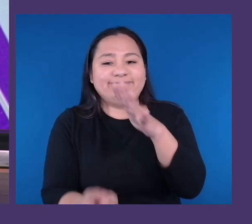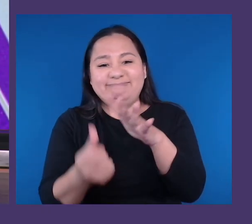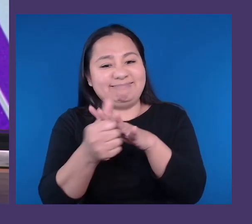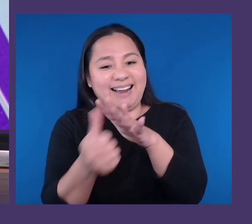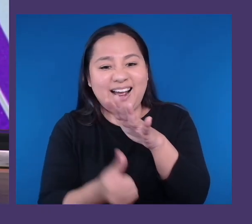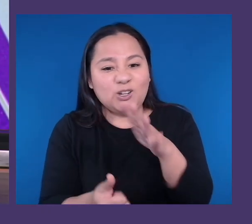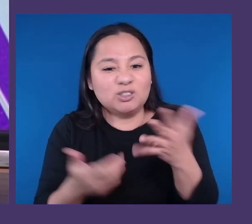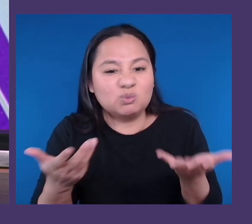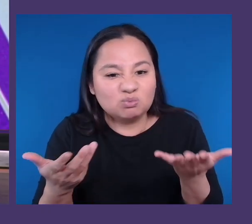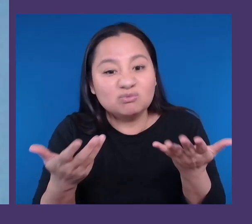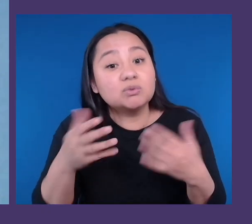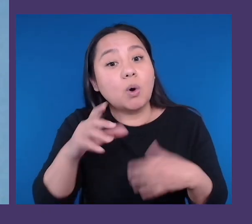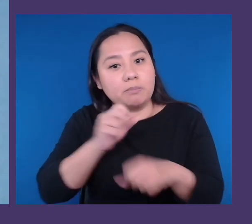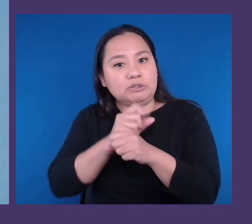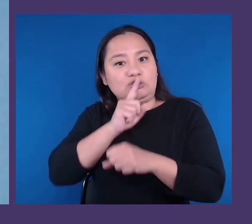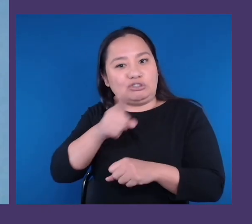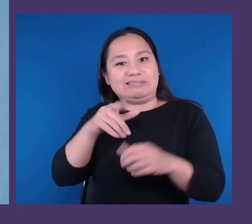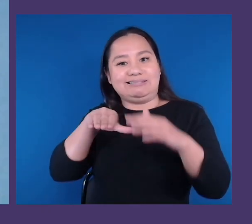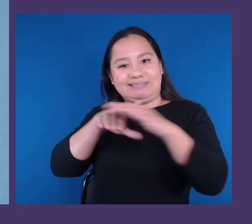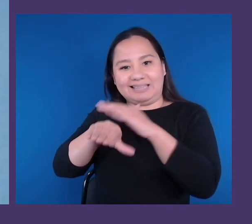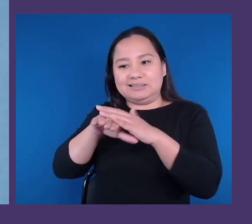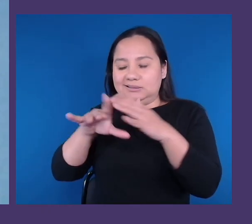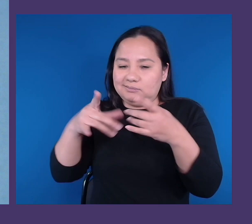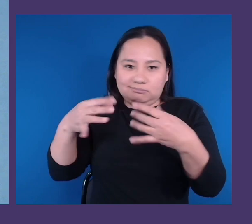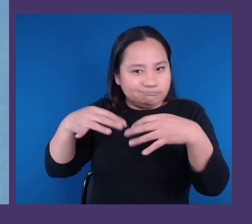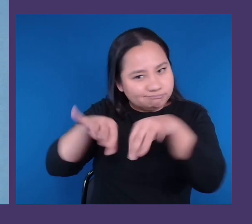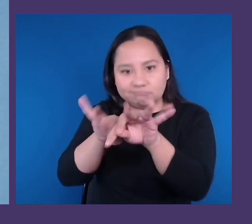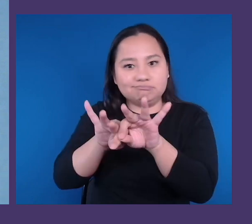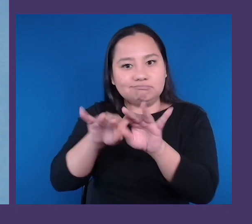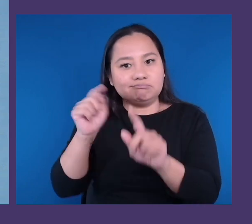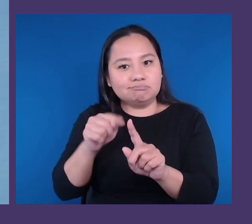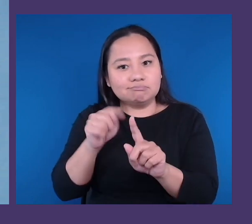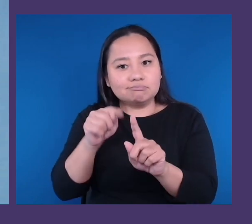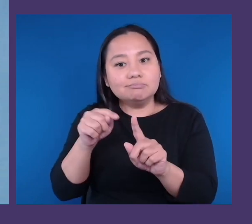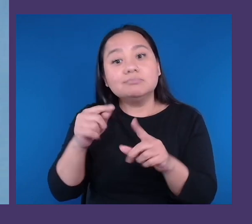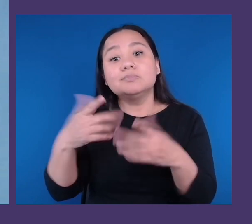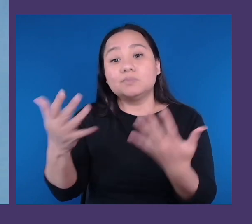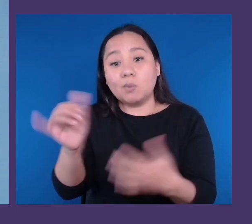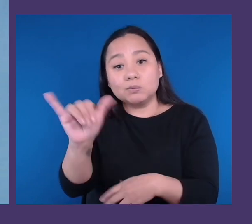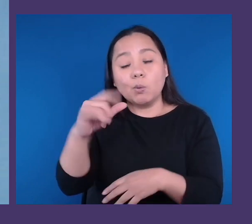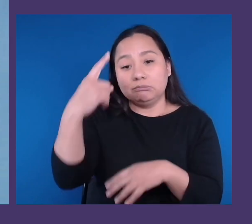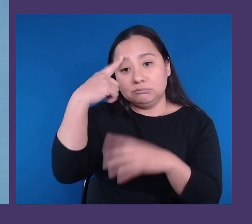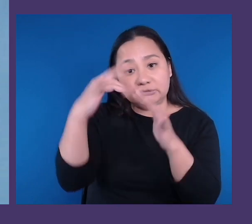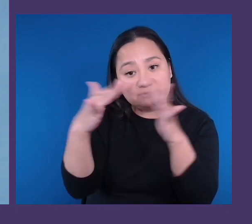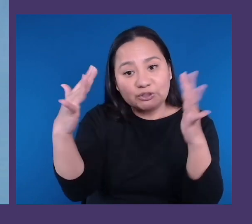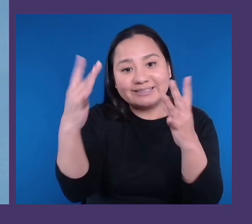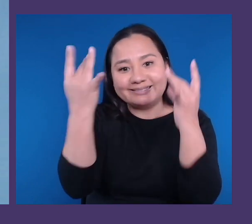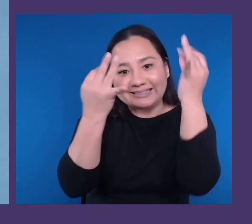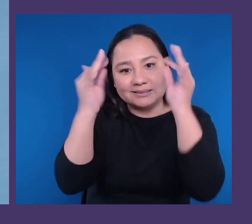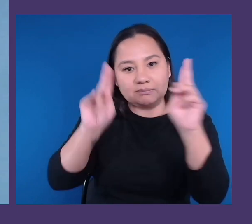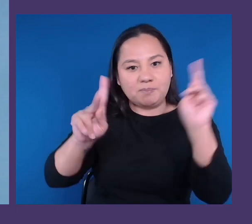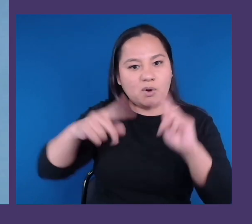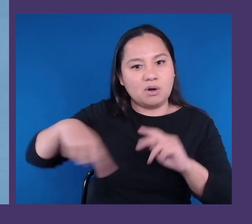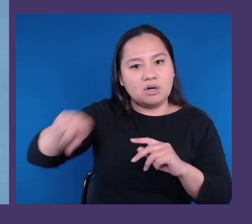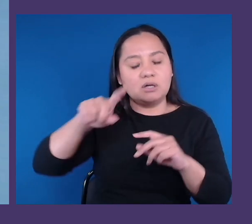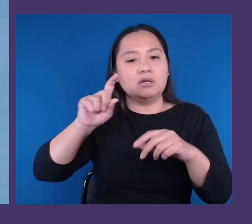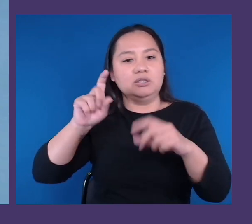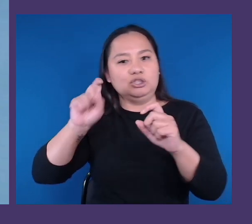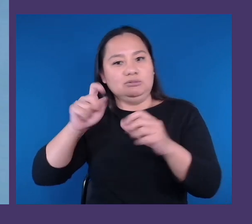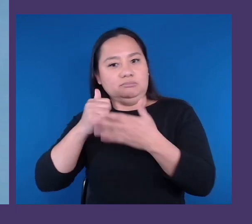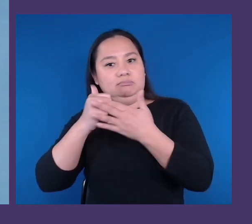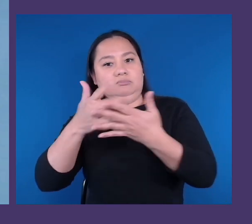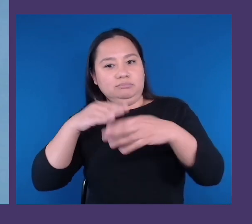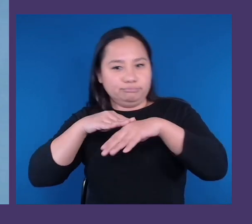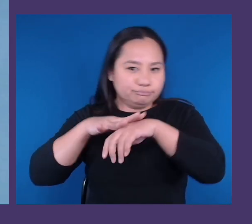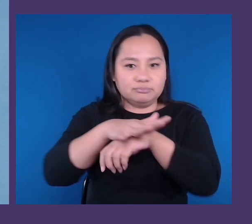really crucial. But also, neurodivergent thinkers should be helping to shape artificial intelligence and the future of